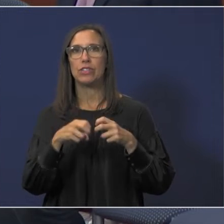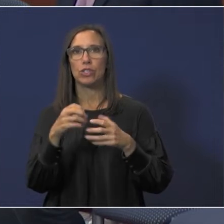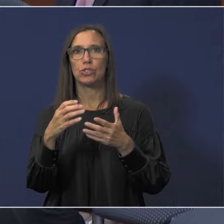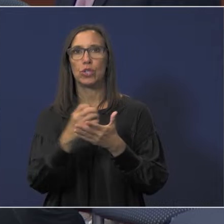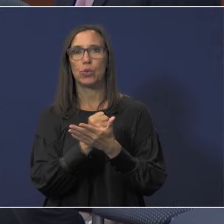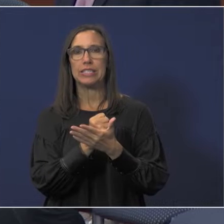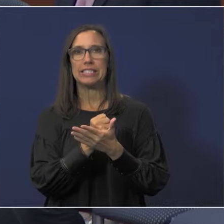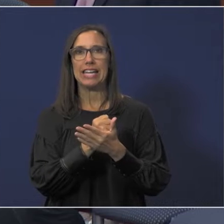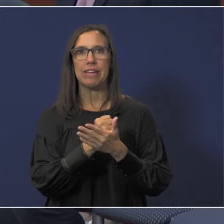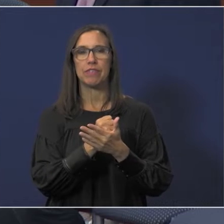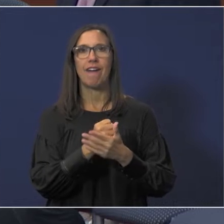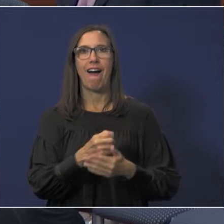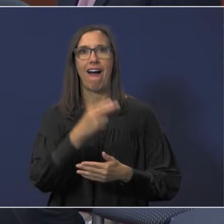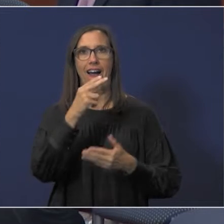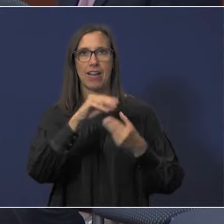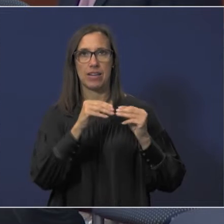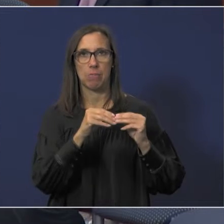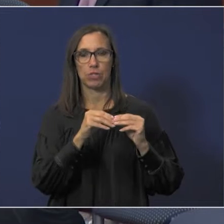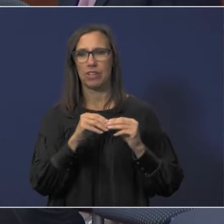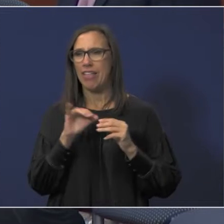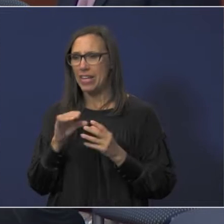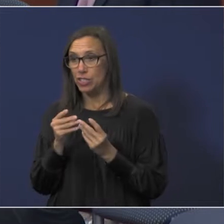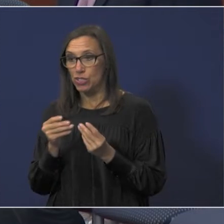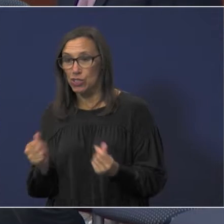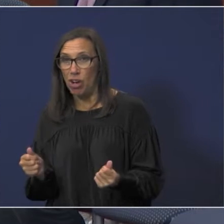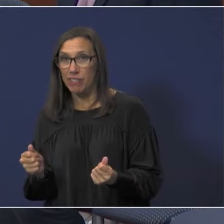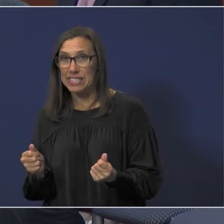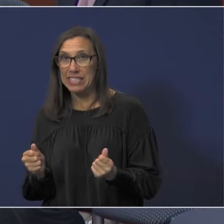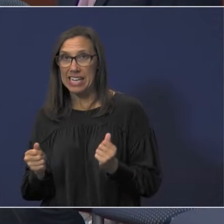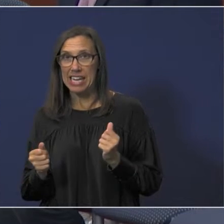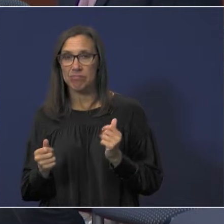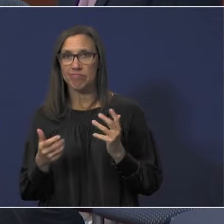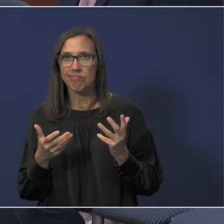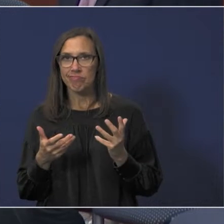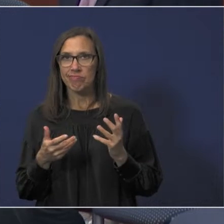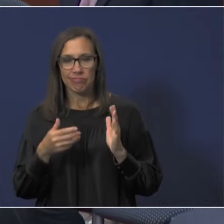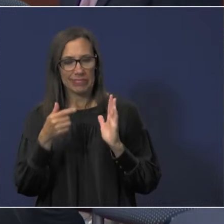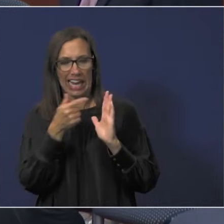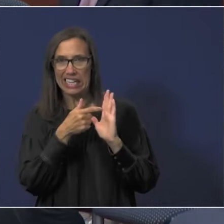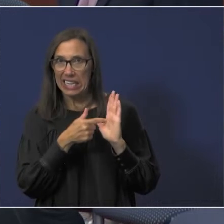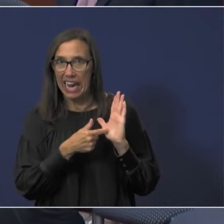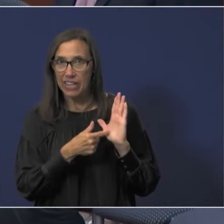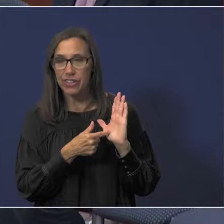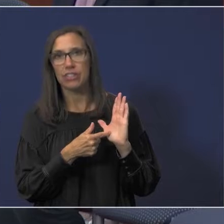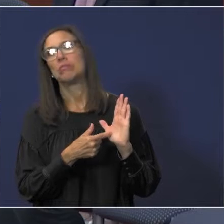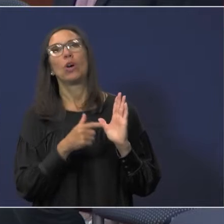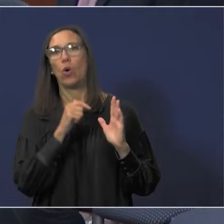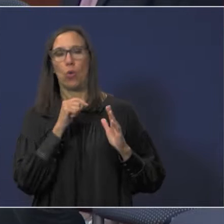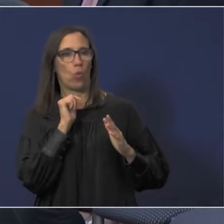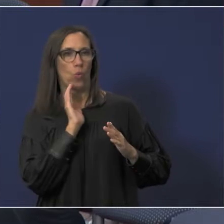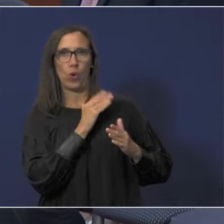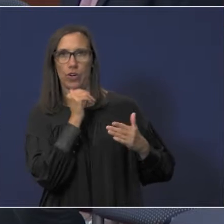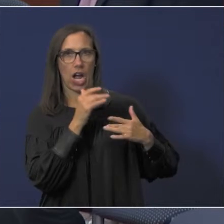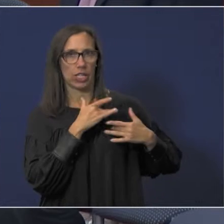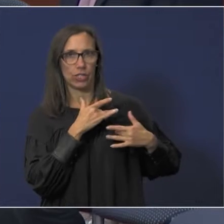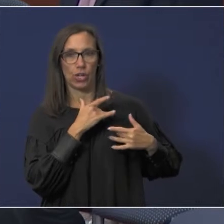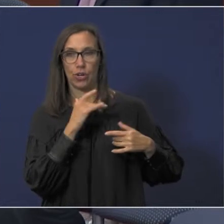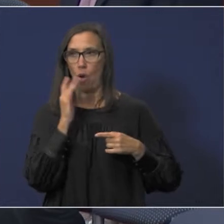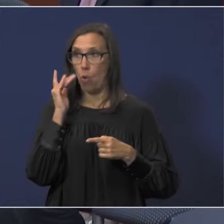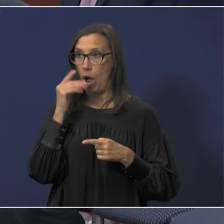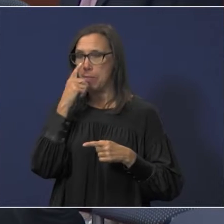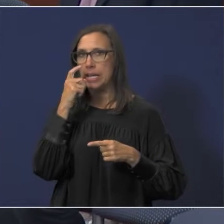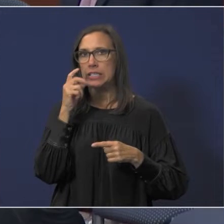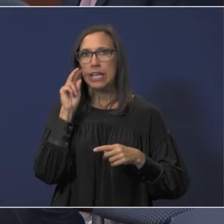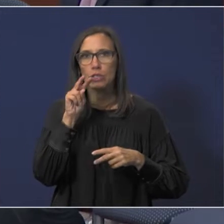And although it's a solvency indicator, we're not concerned with it. And the reasons why is the indicator is looking at our